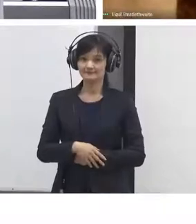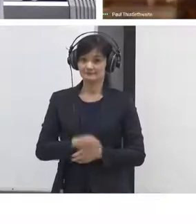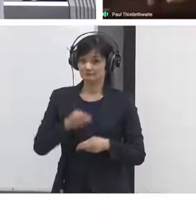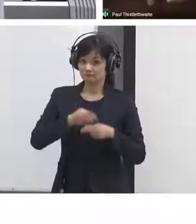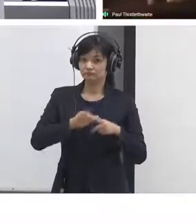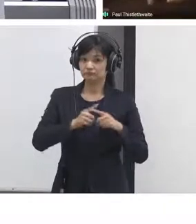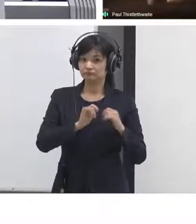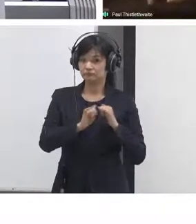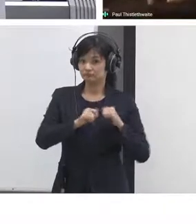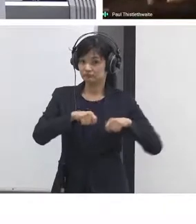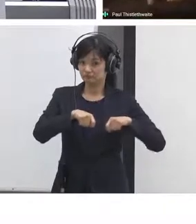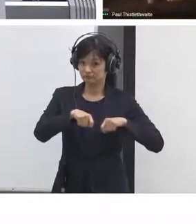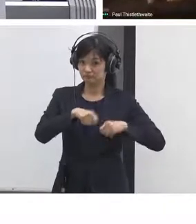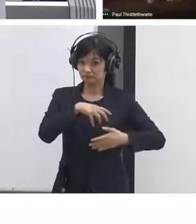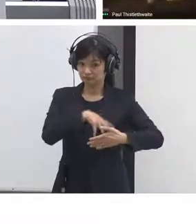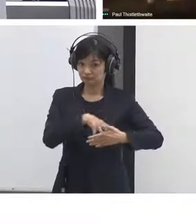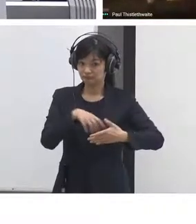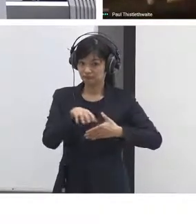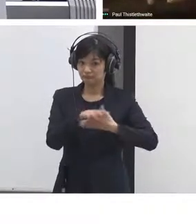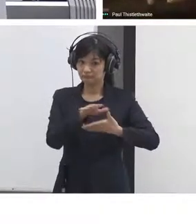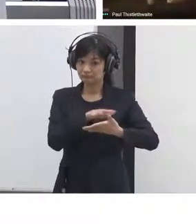sure yeah how would I share that